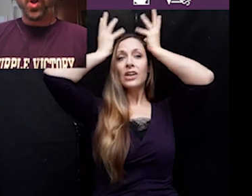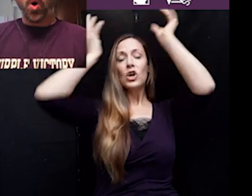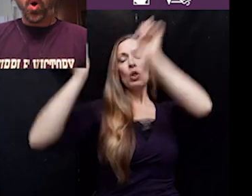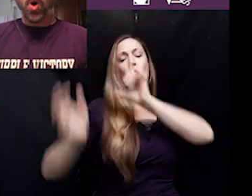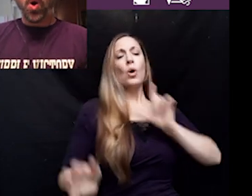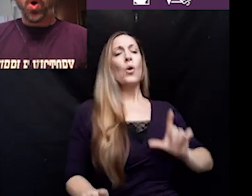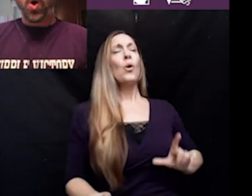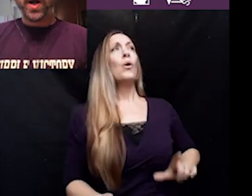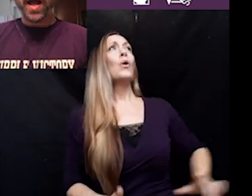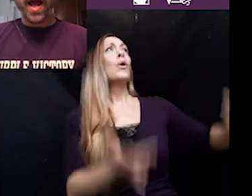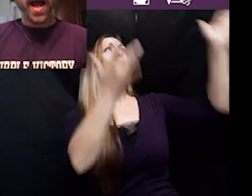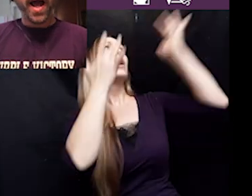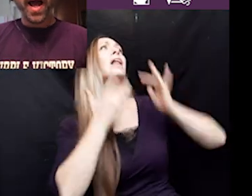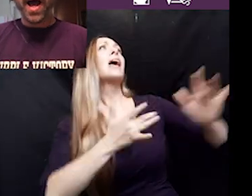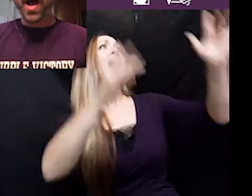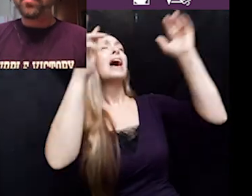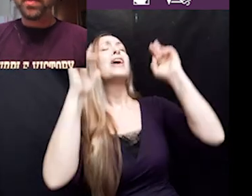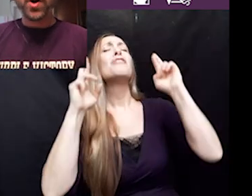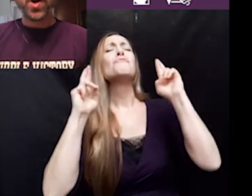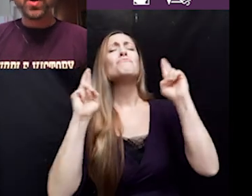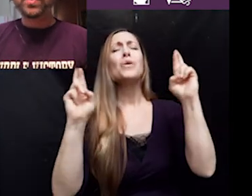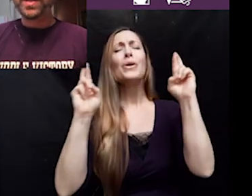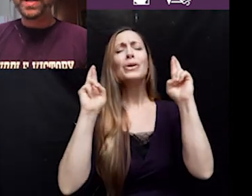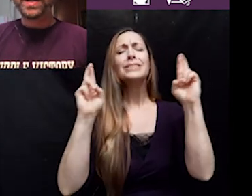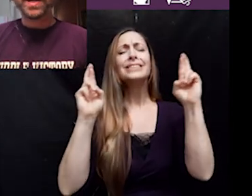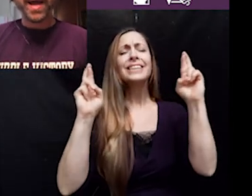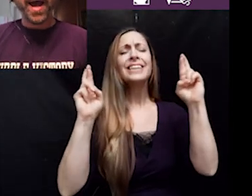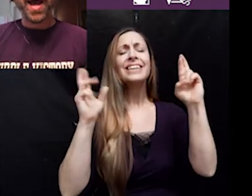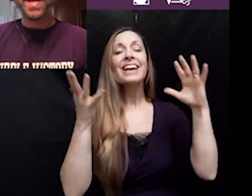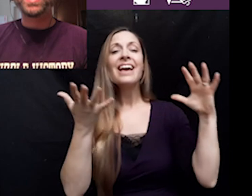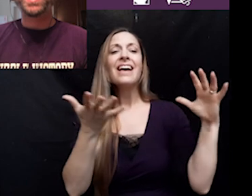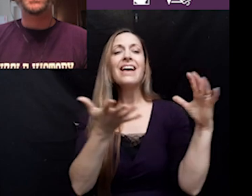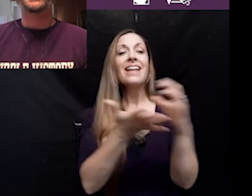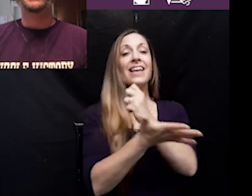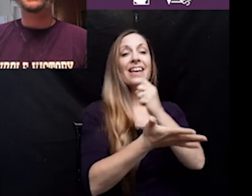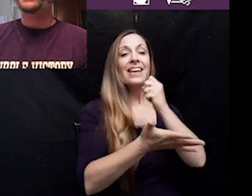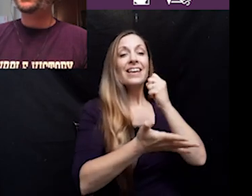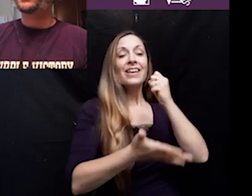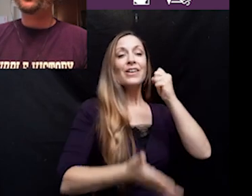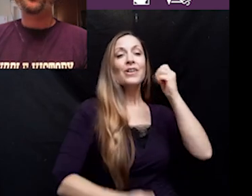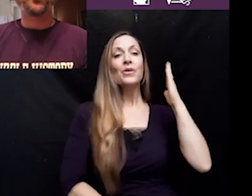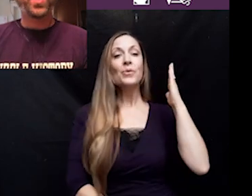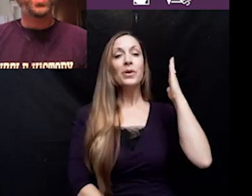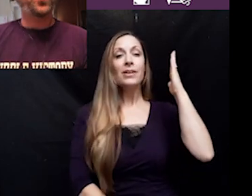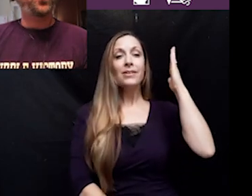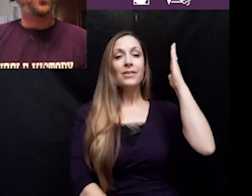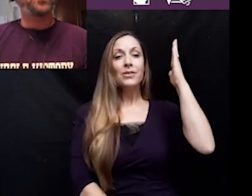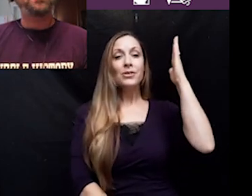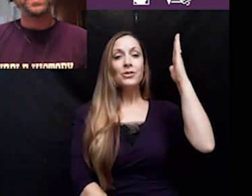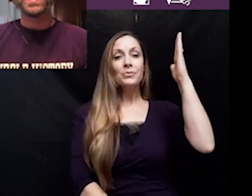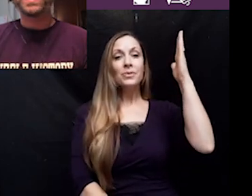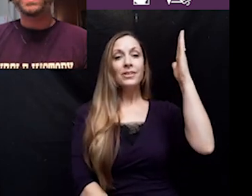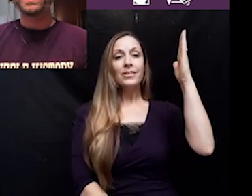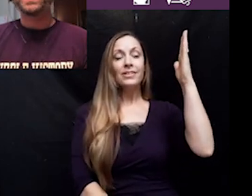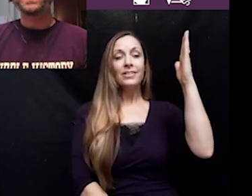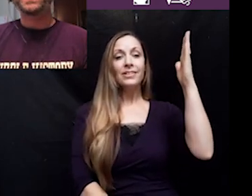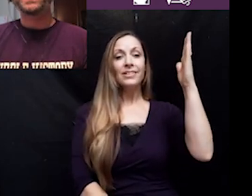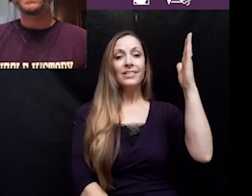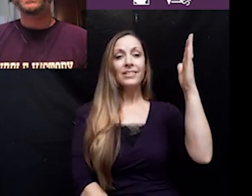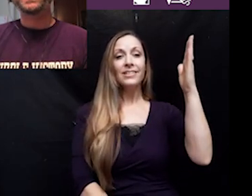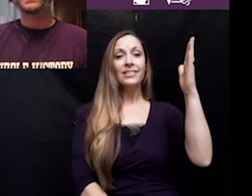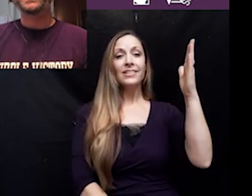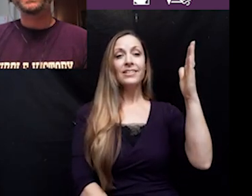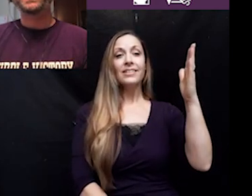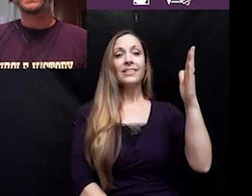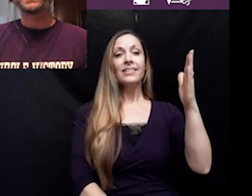Lord have mercy. And it will be.